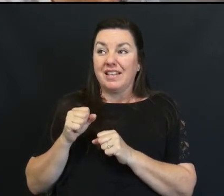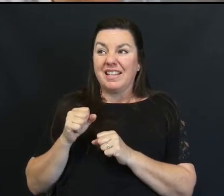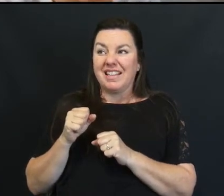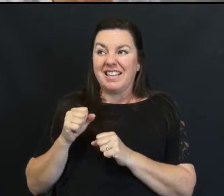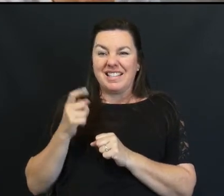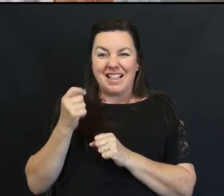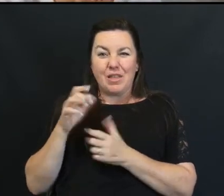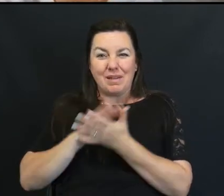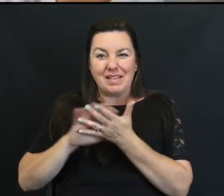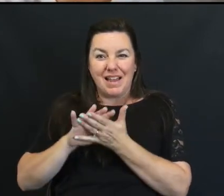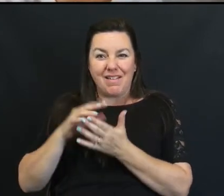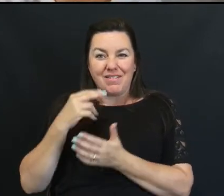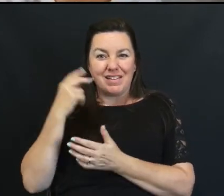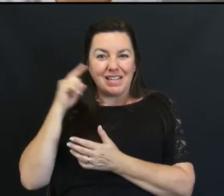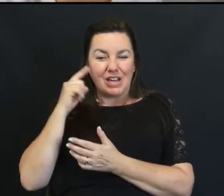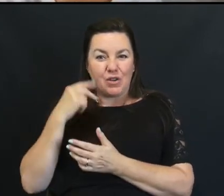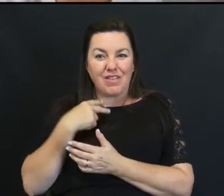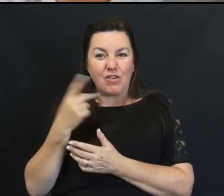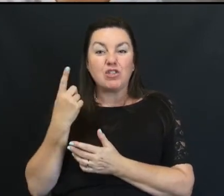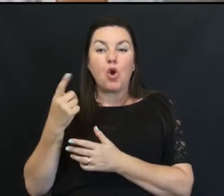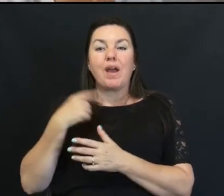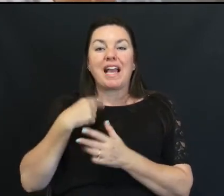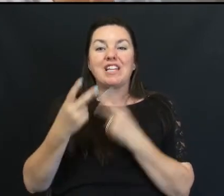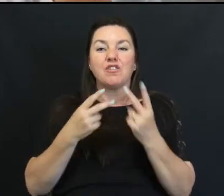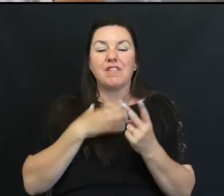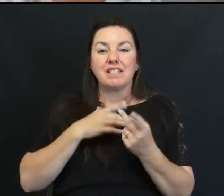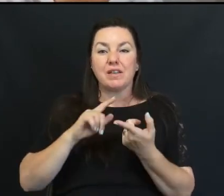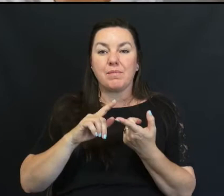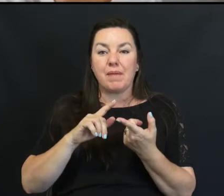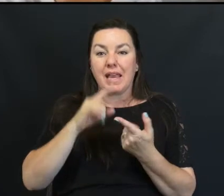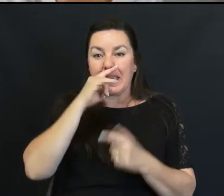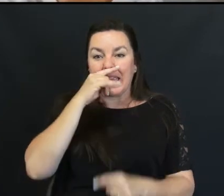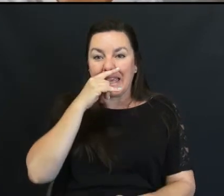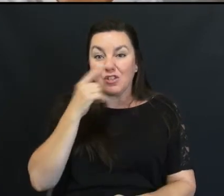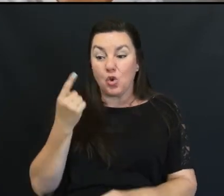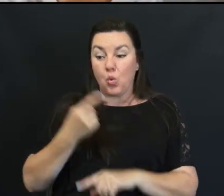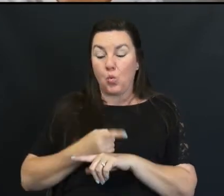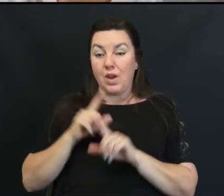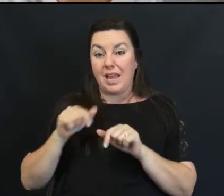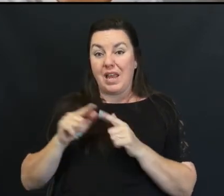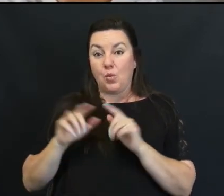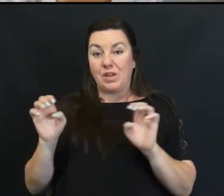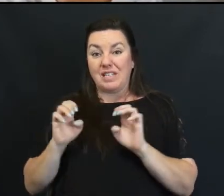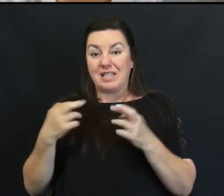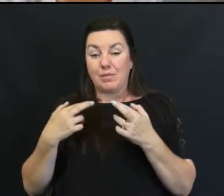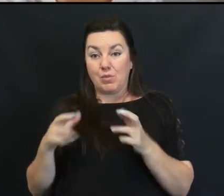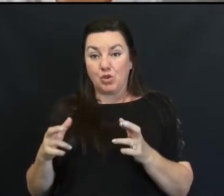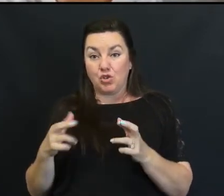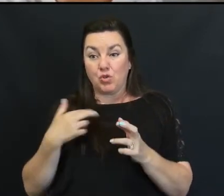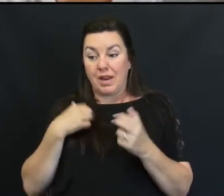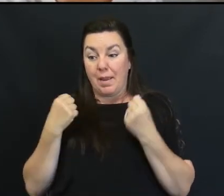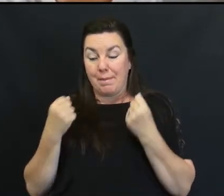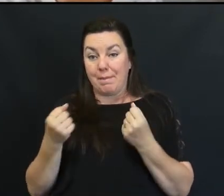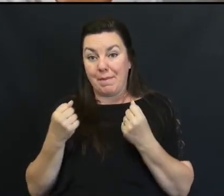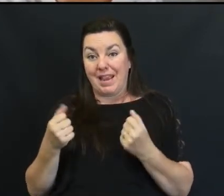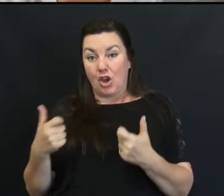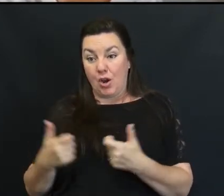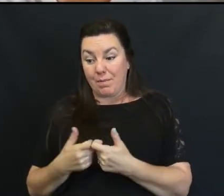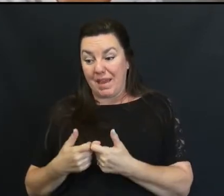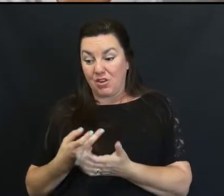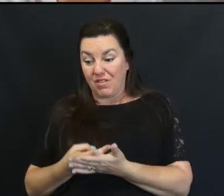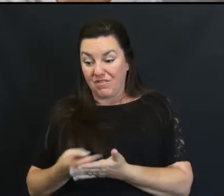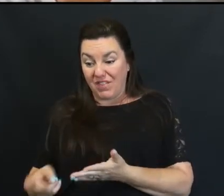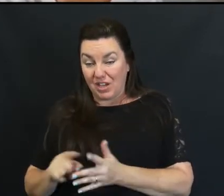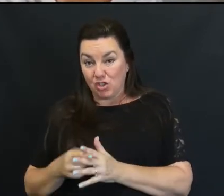see my Kids One evening I had to Go to the Emergency room When our Car battery Failed to Start the car